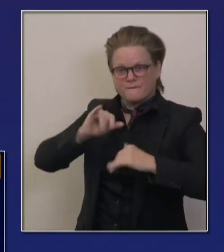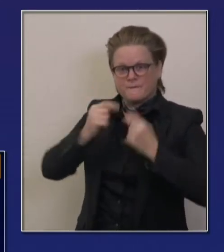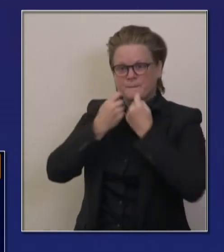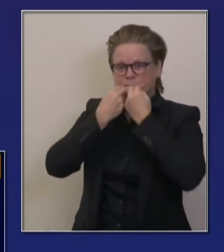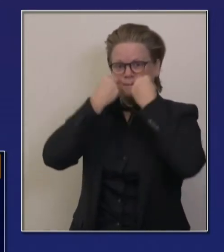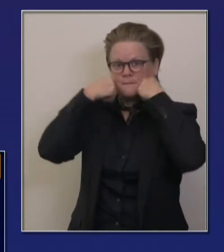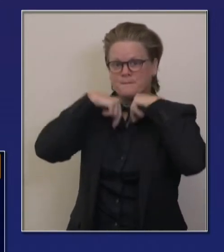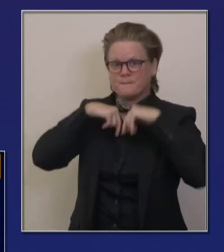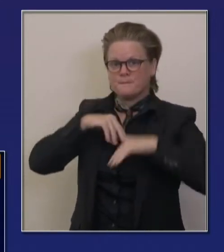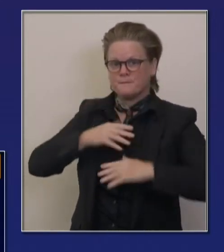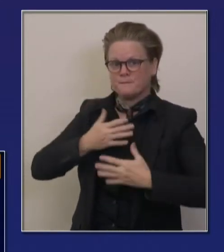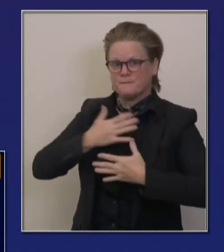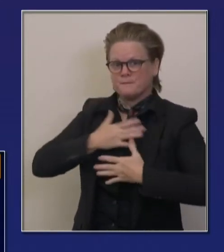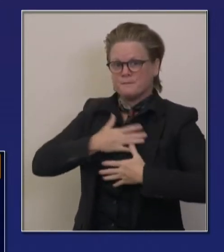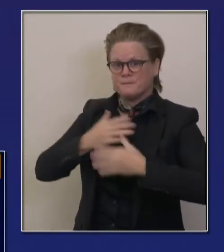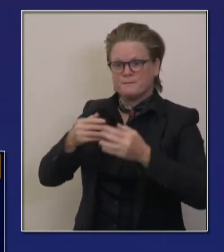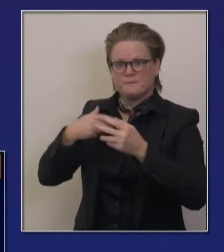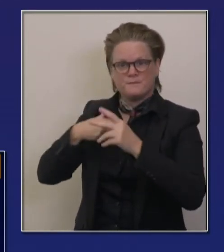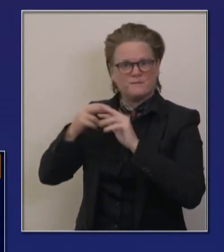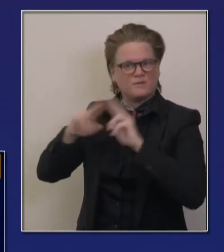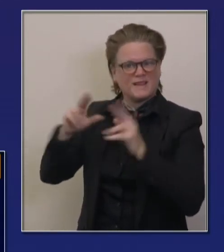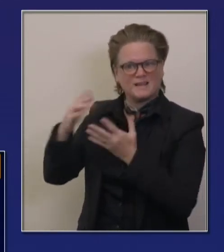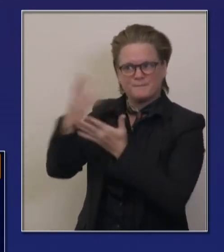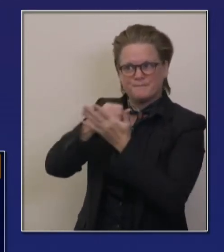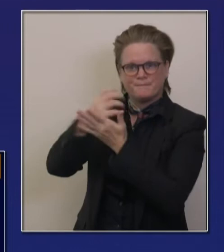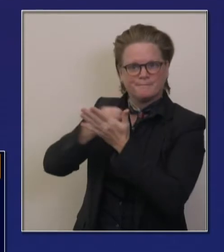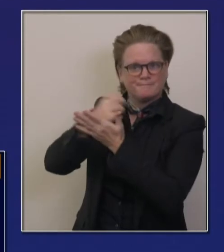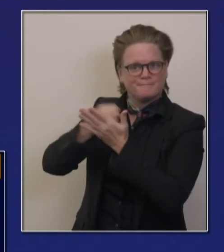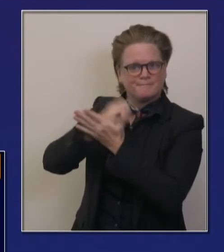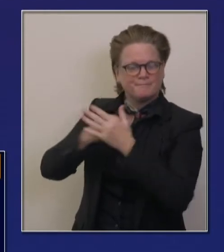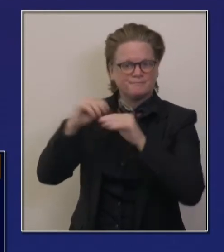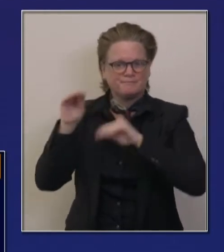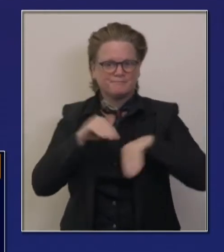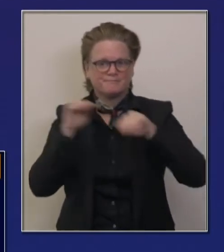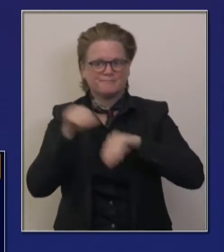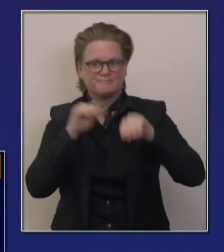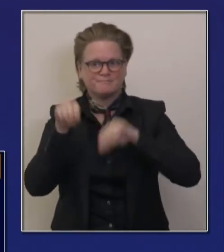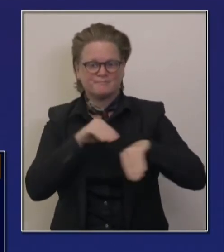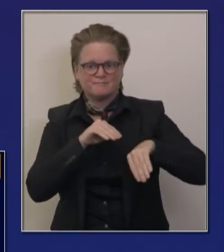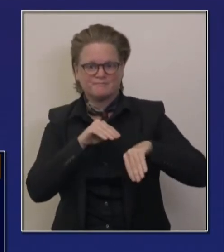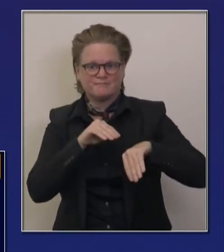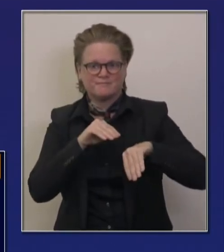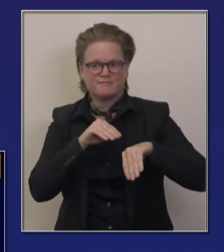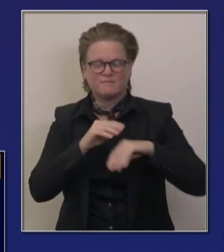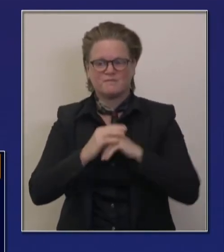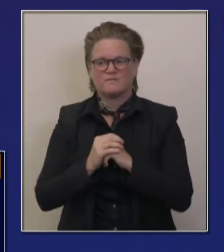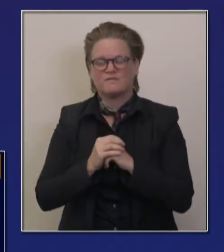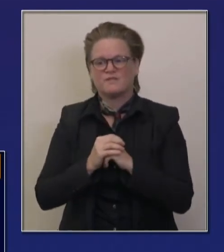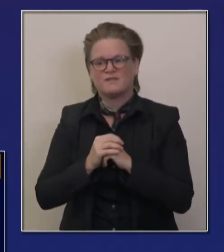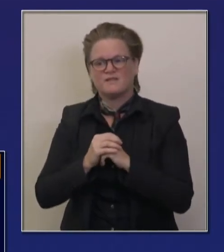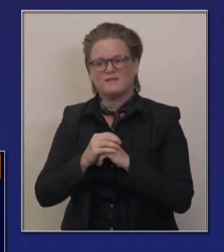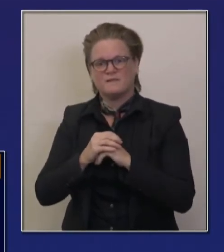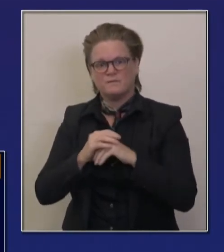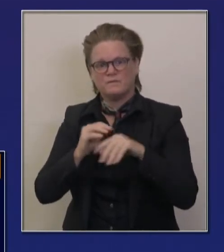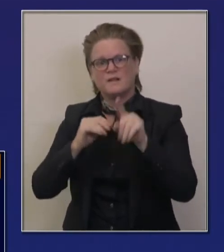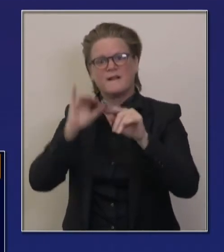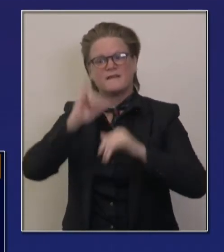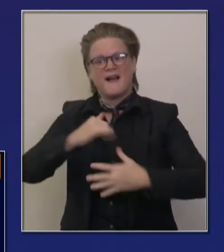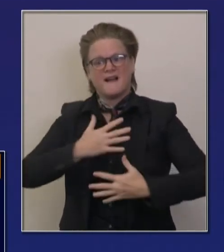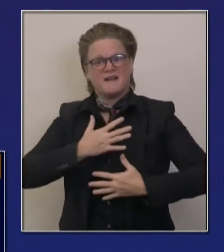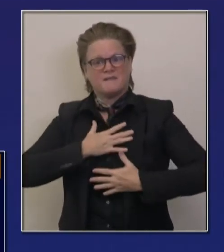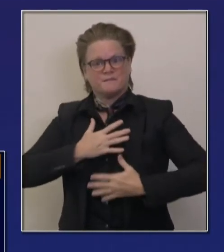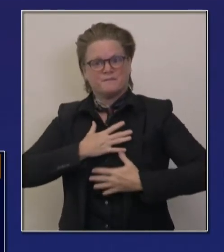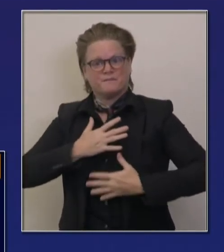ventilators. You saw that previous slide. I'll just bring it up again, because I think it's important. You have the 7,000 ventilators, and this is the current